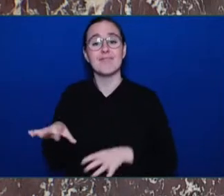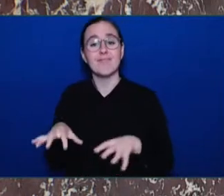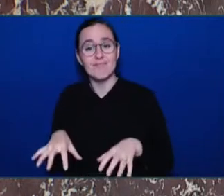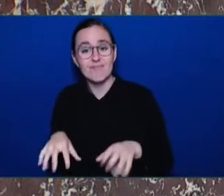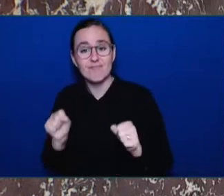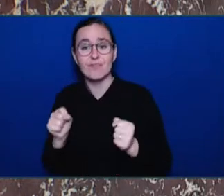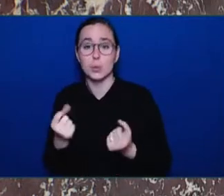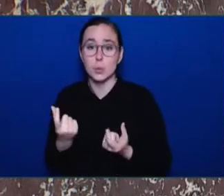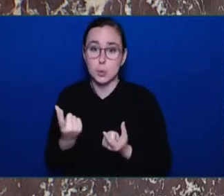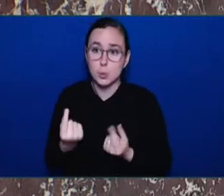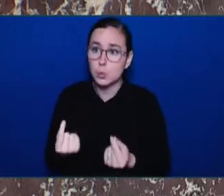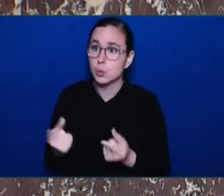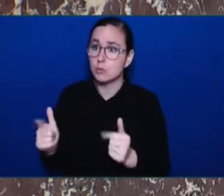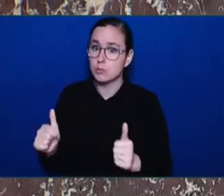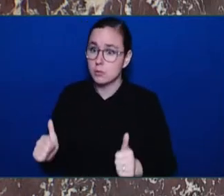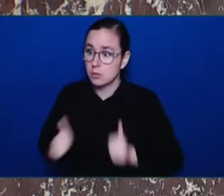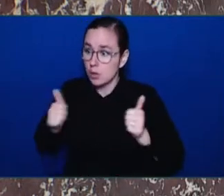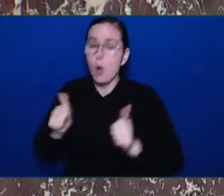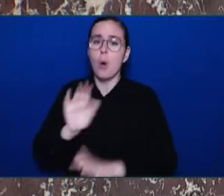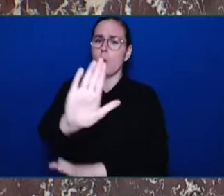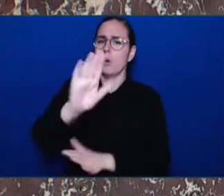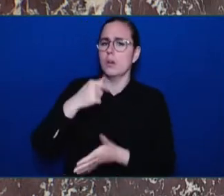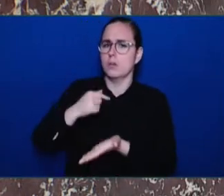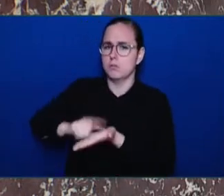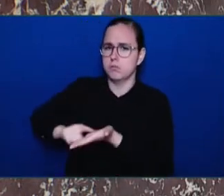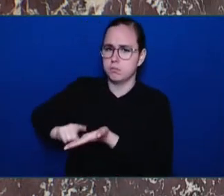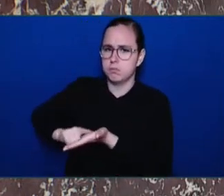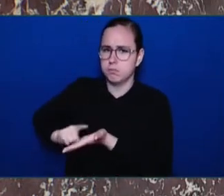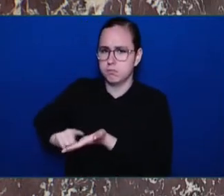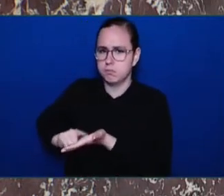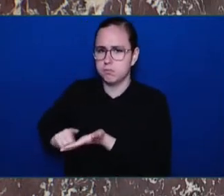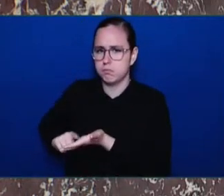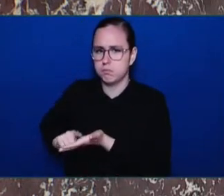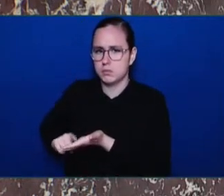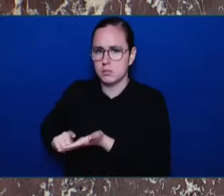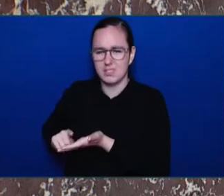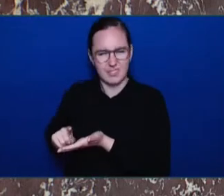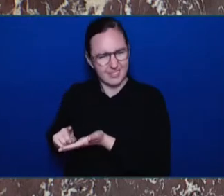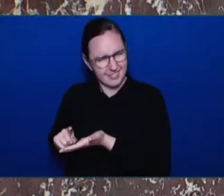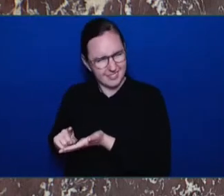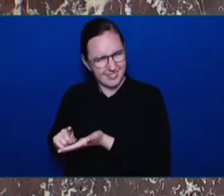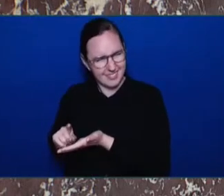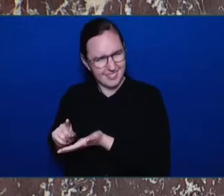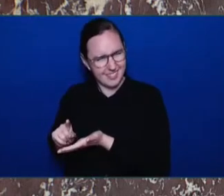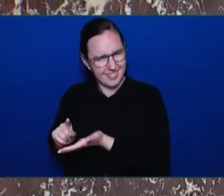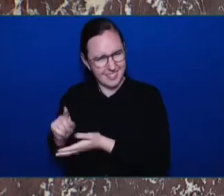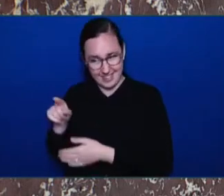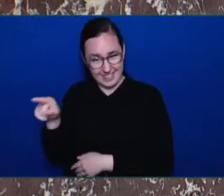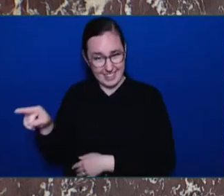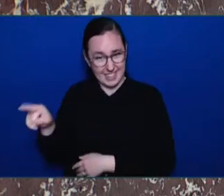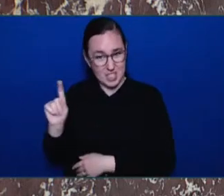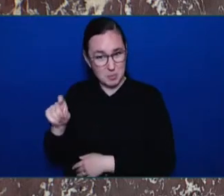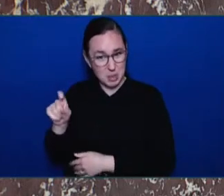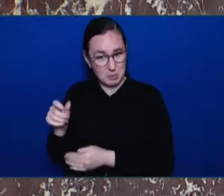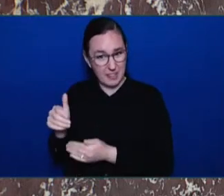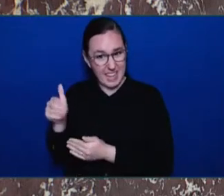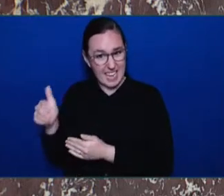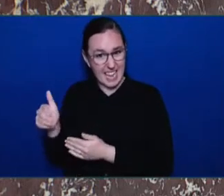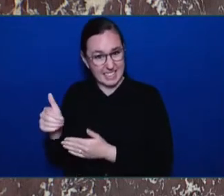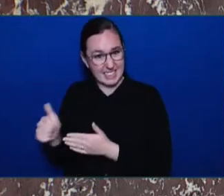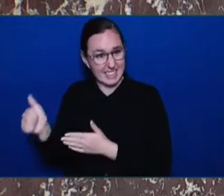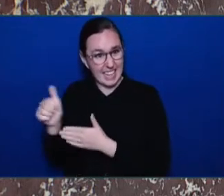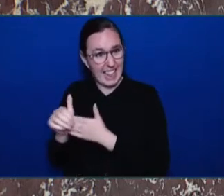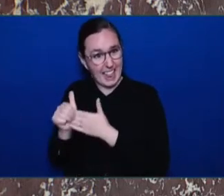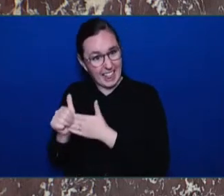Any day now, he's expected to be the next leader slash premier of this province, and we're supposed to believe that the prolific offender program is going to